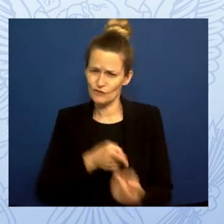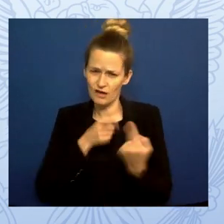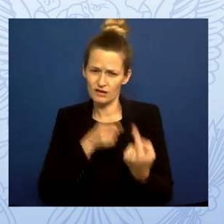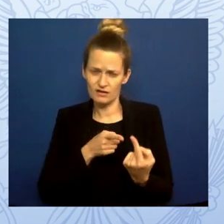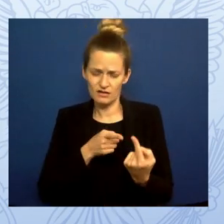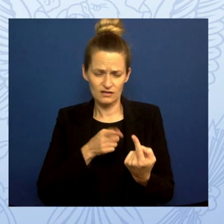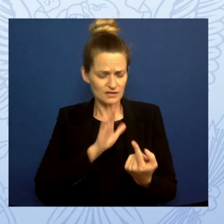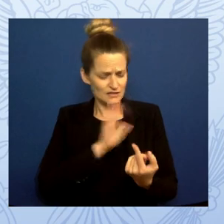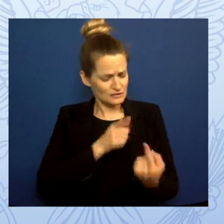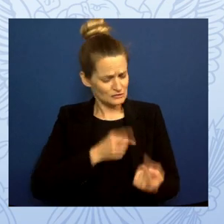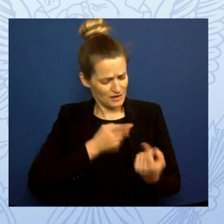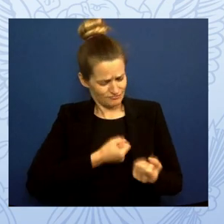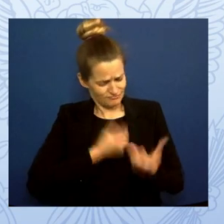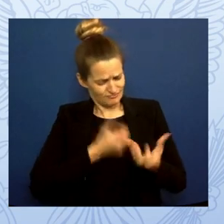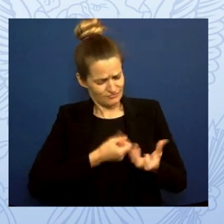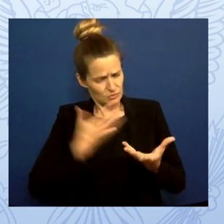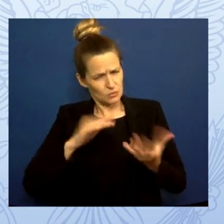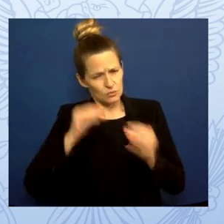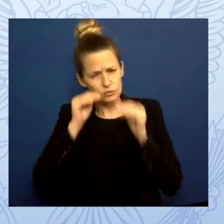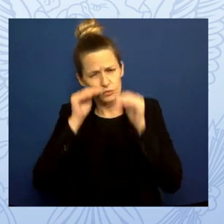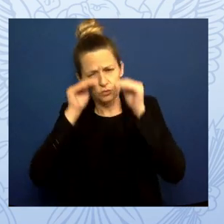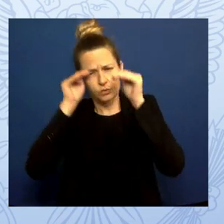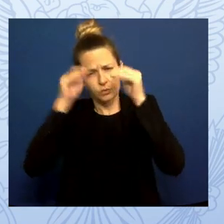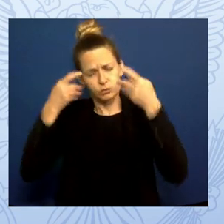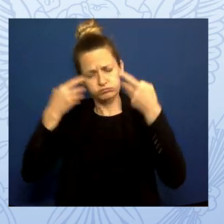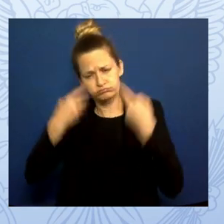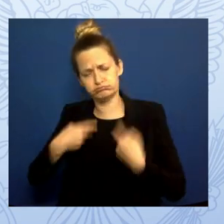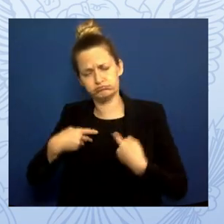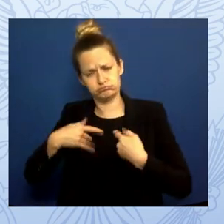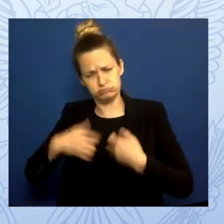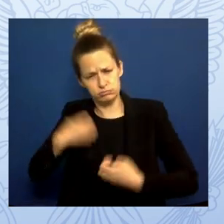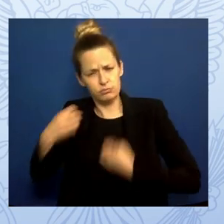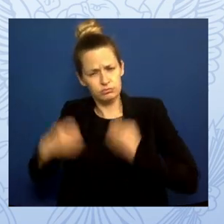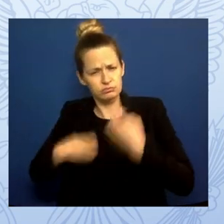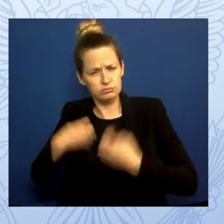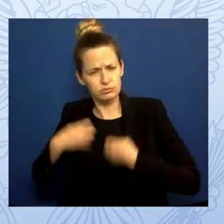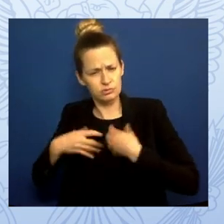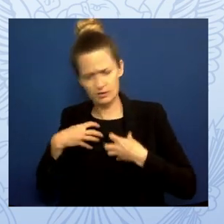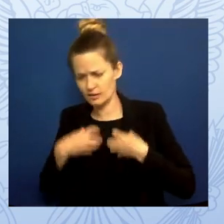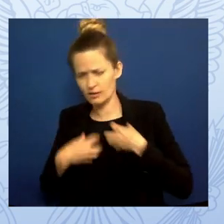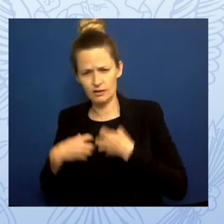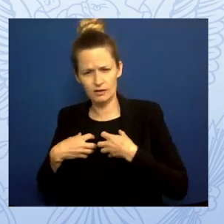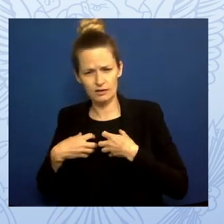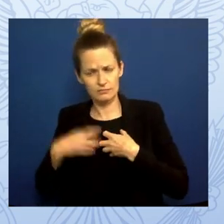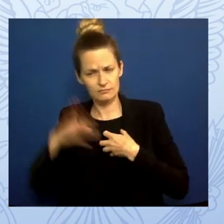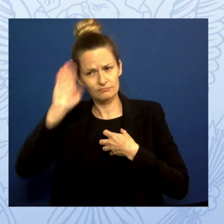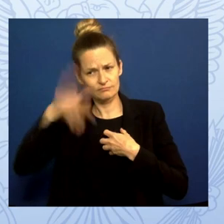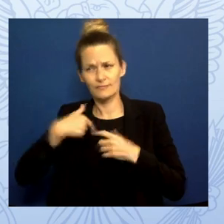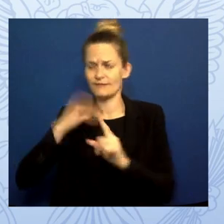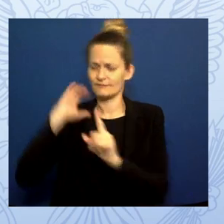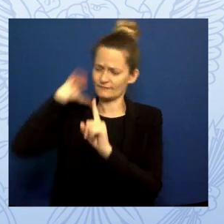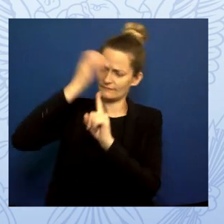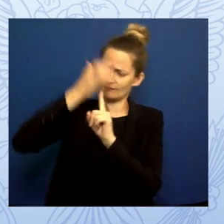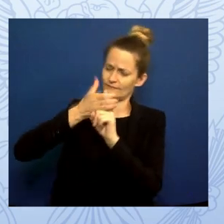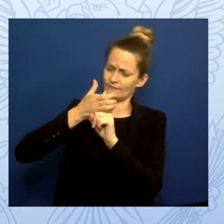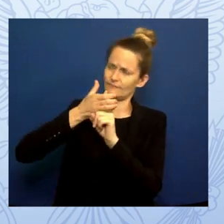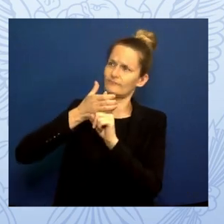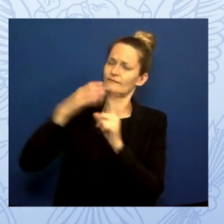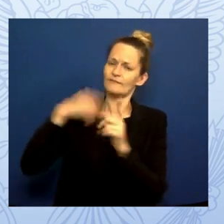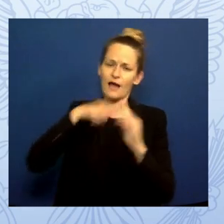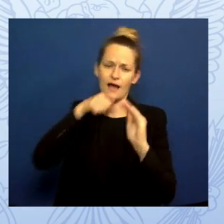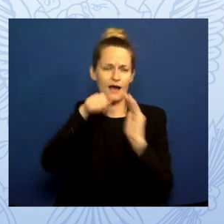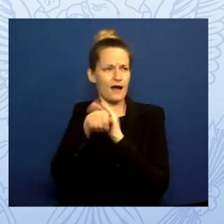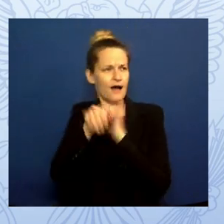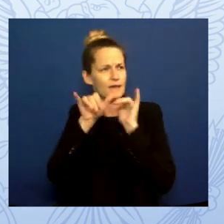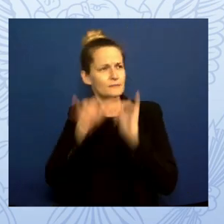hiding who they are. And, you know, it broke my heart. But